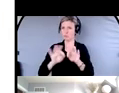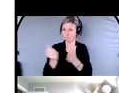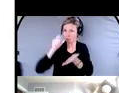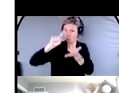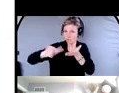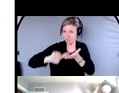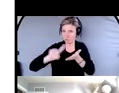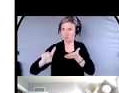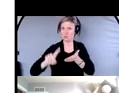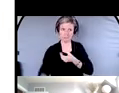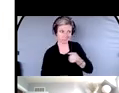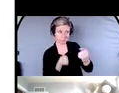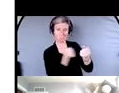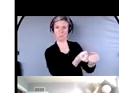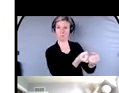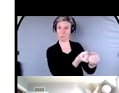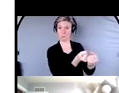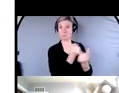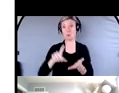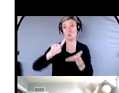which is is awesome.